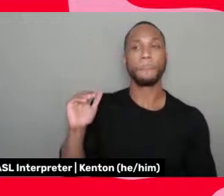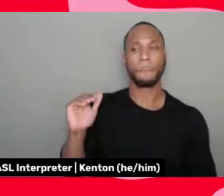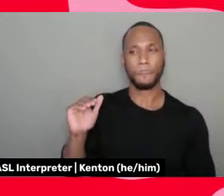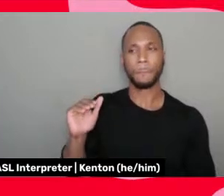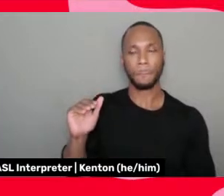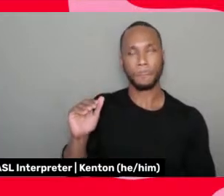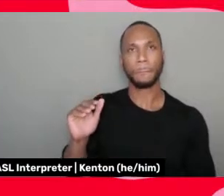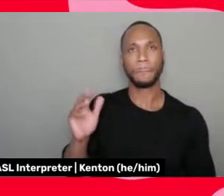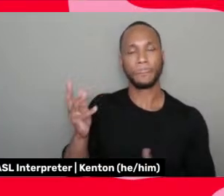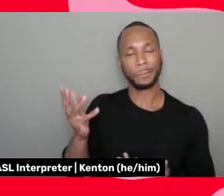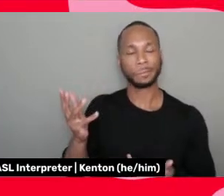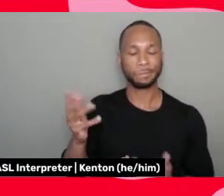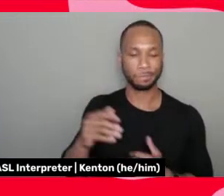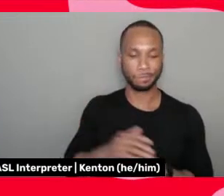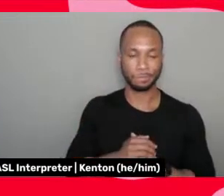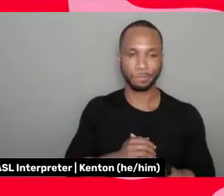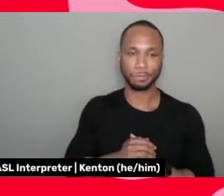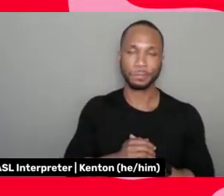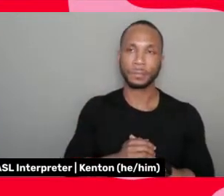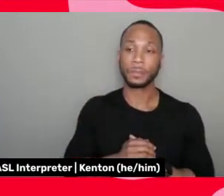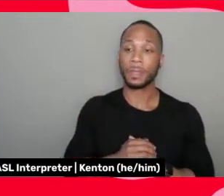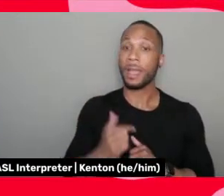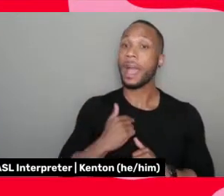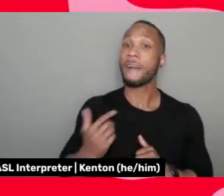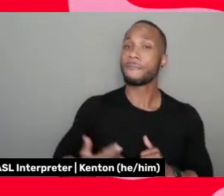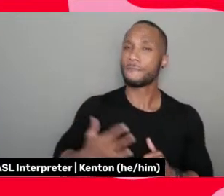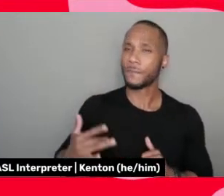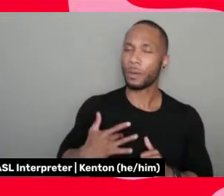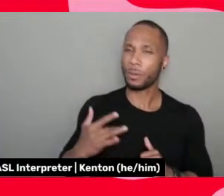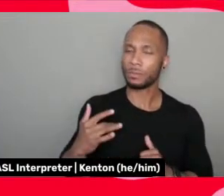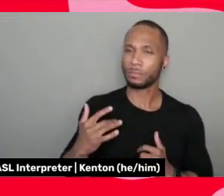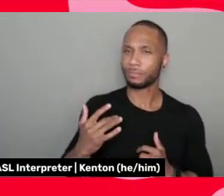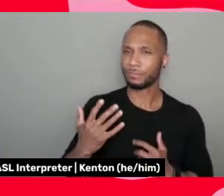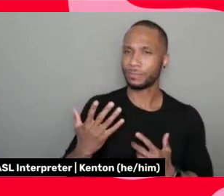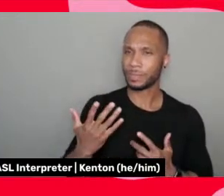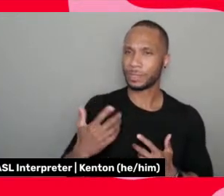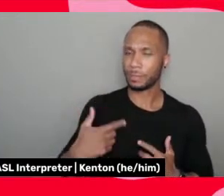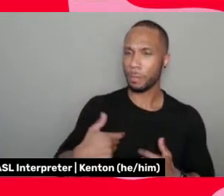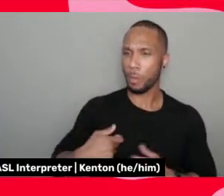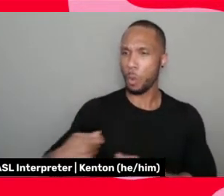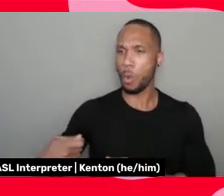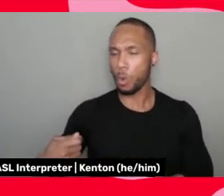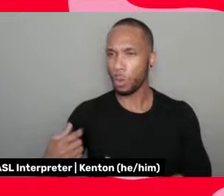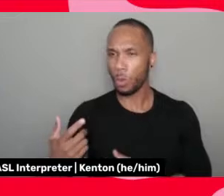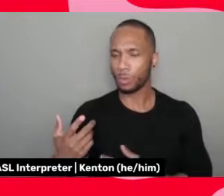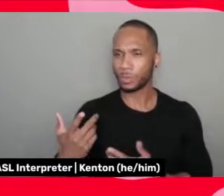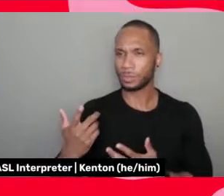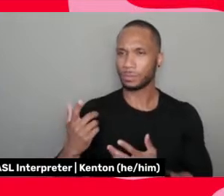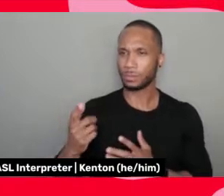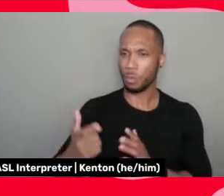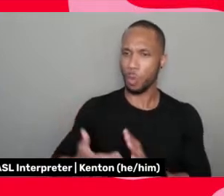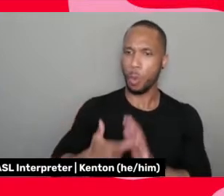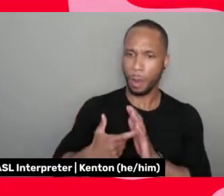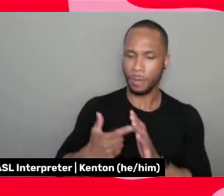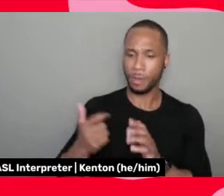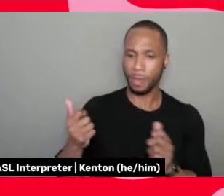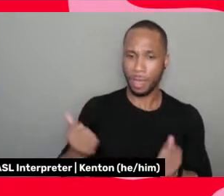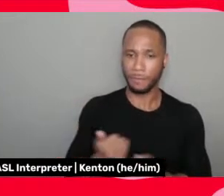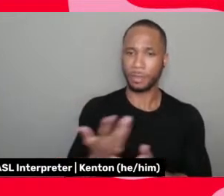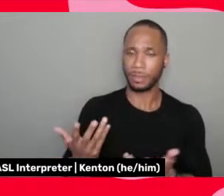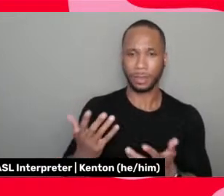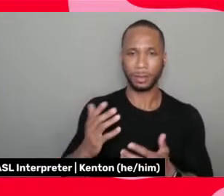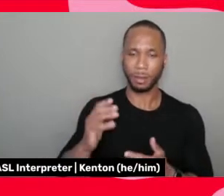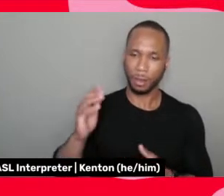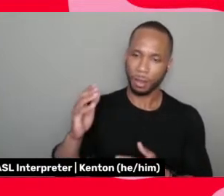was, I felt this pull or this mandate to be for everything to be all black.